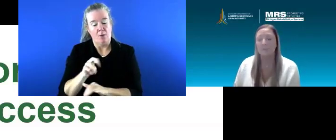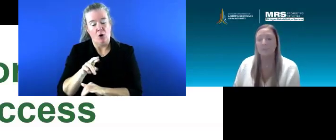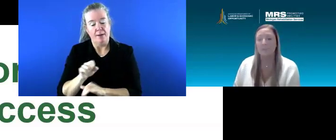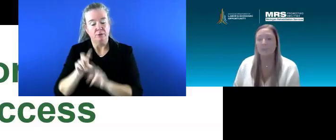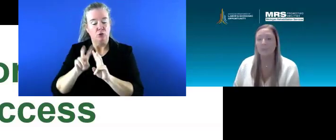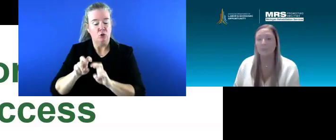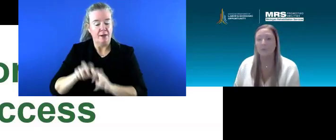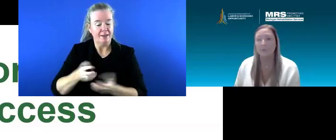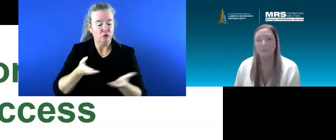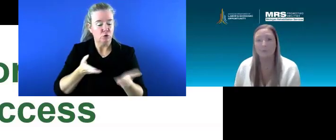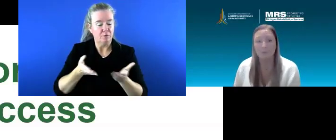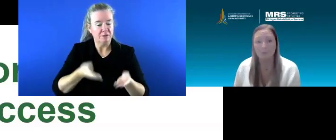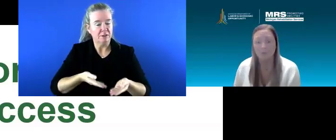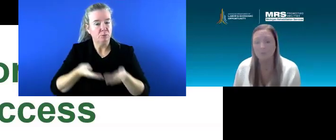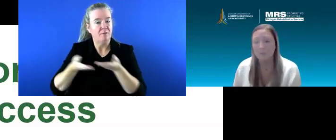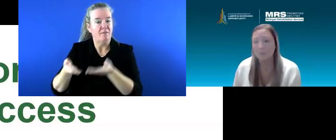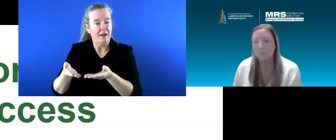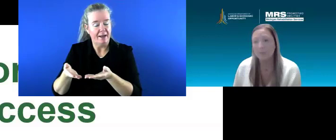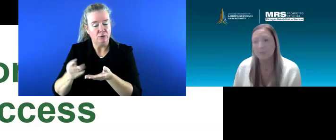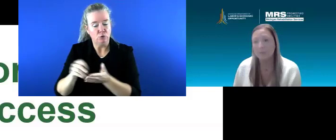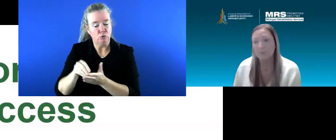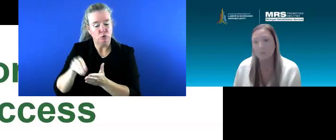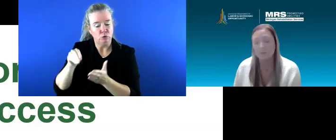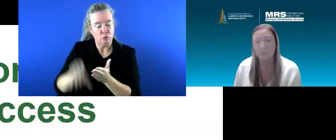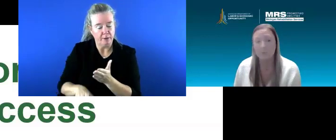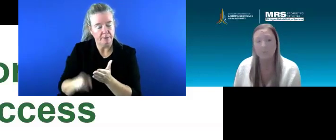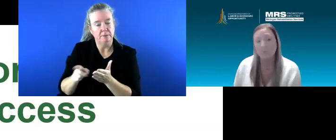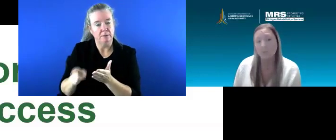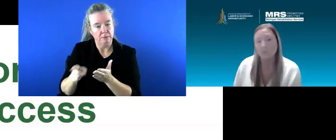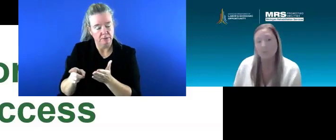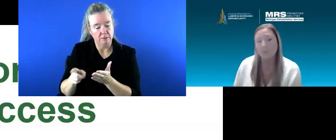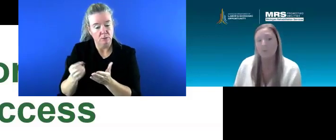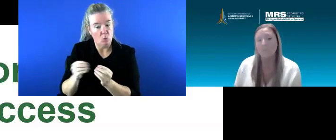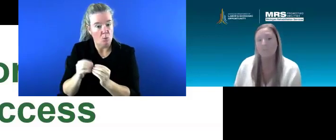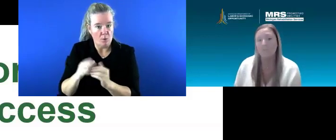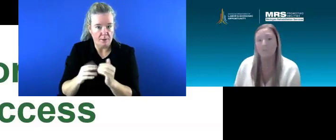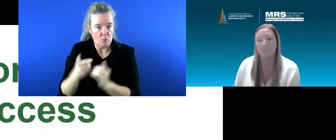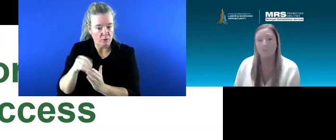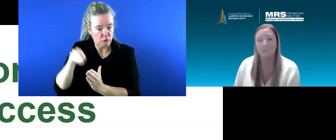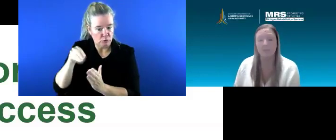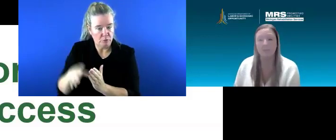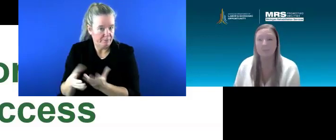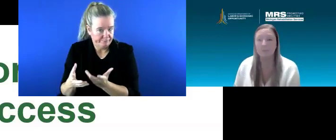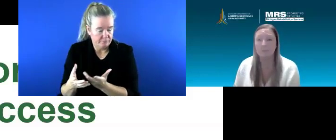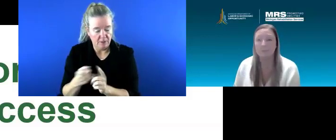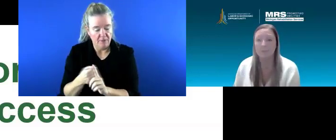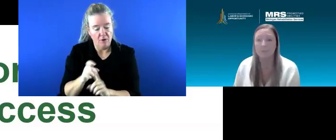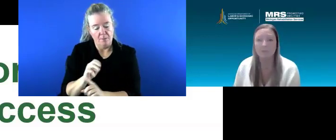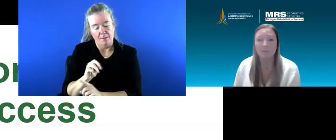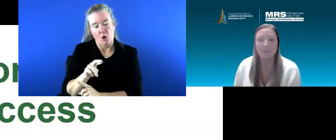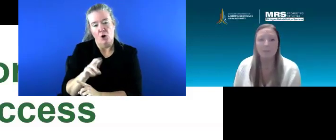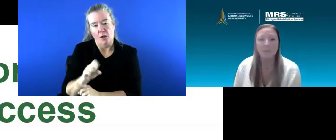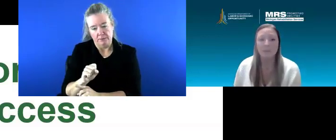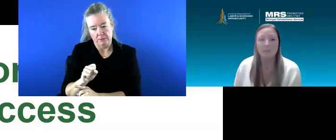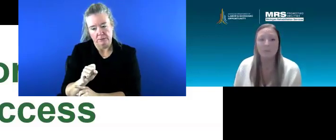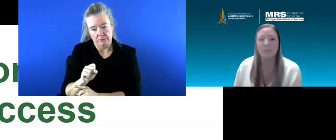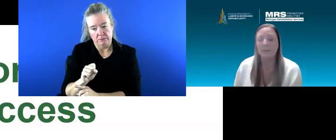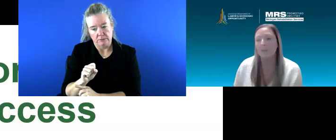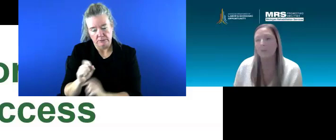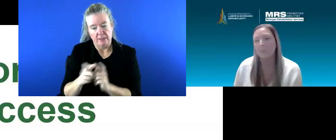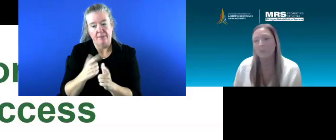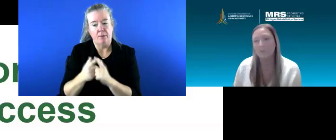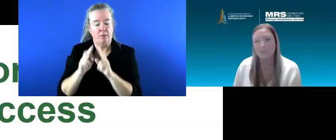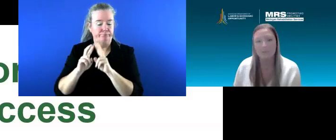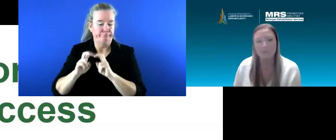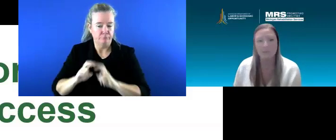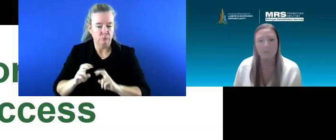being provided to that student or students from Michigan Rehabilitation Services. Then we're looking